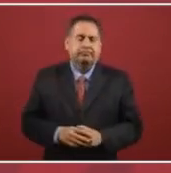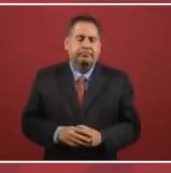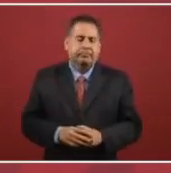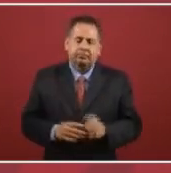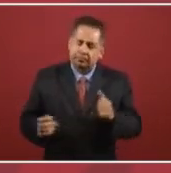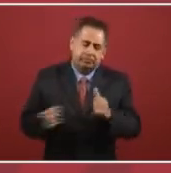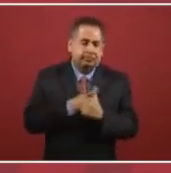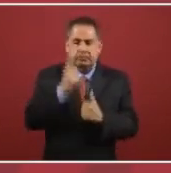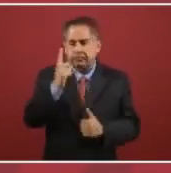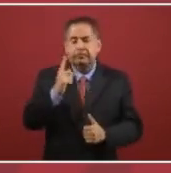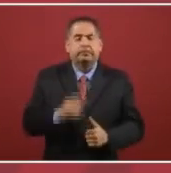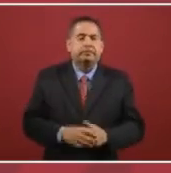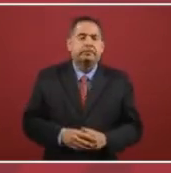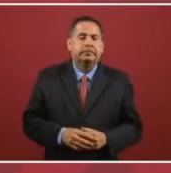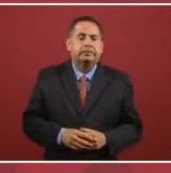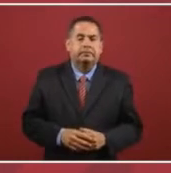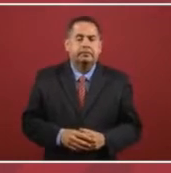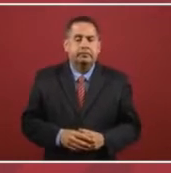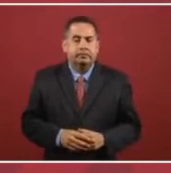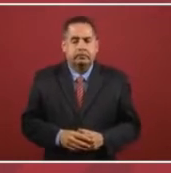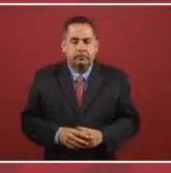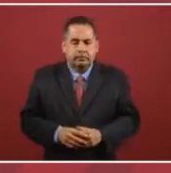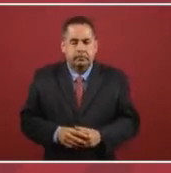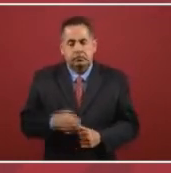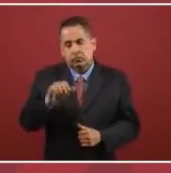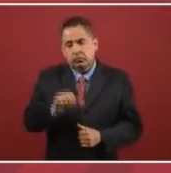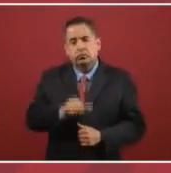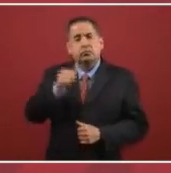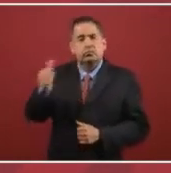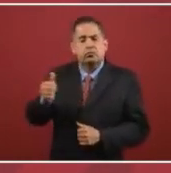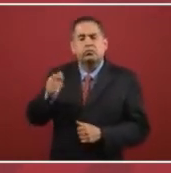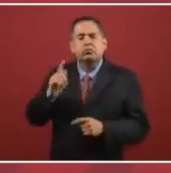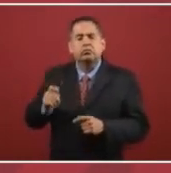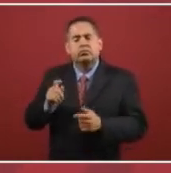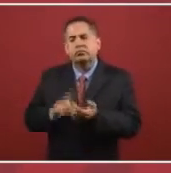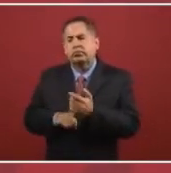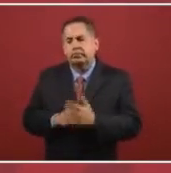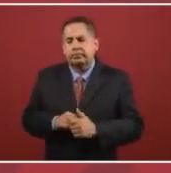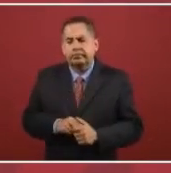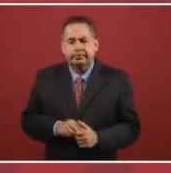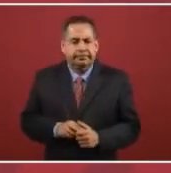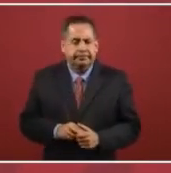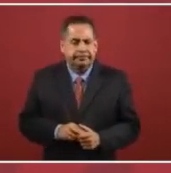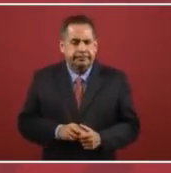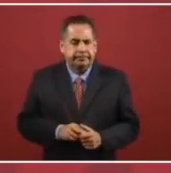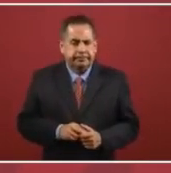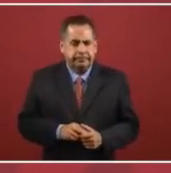That's a priority. The other priority is.